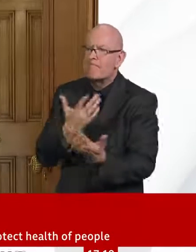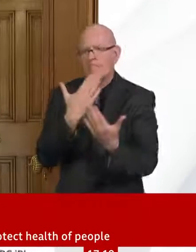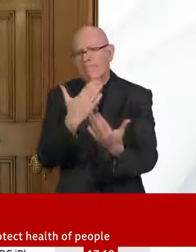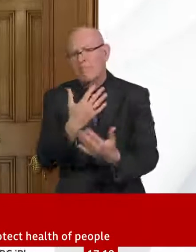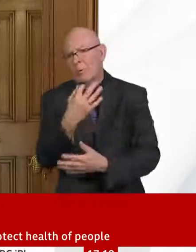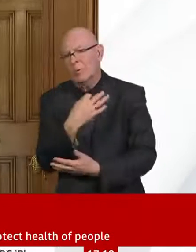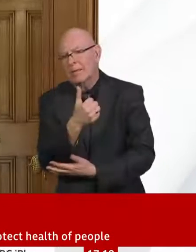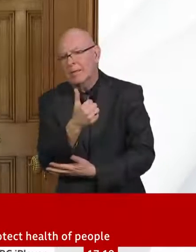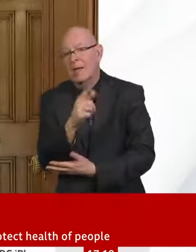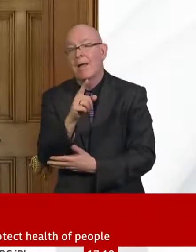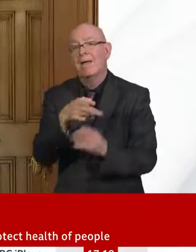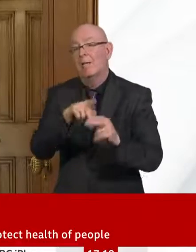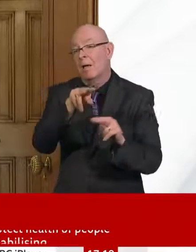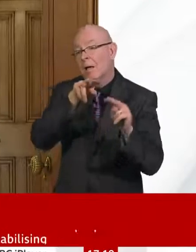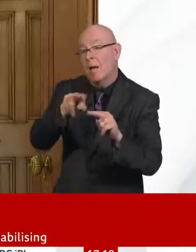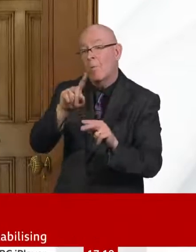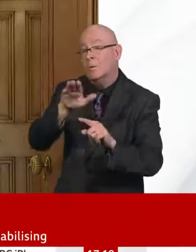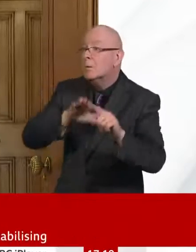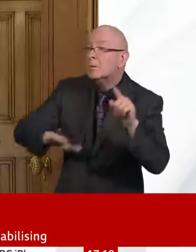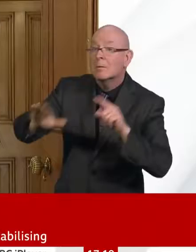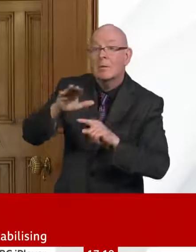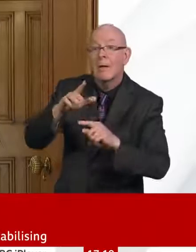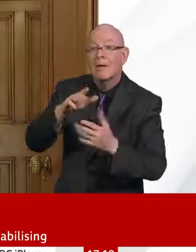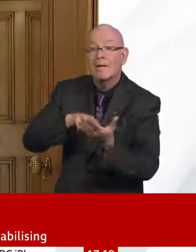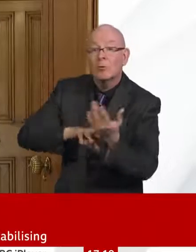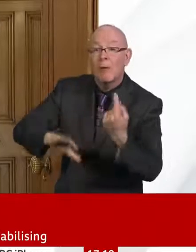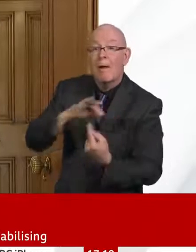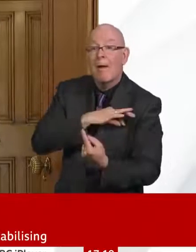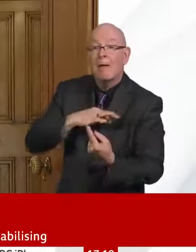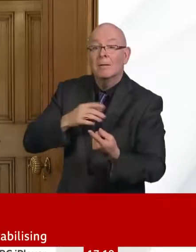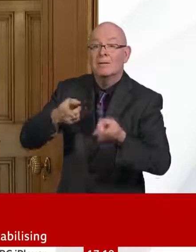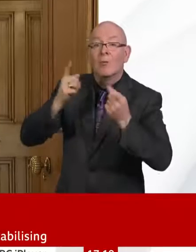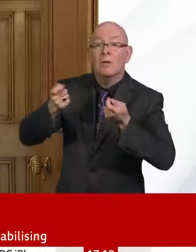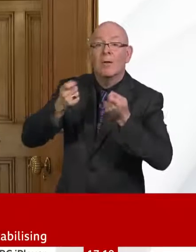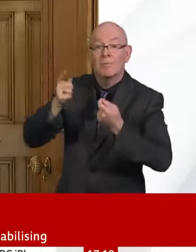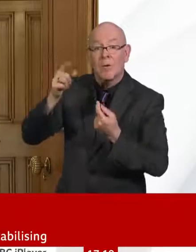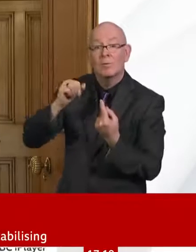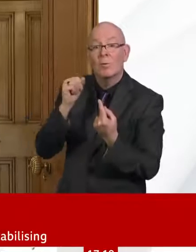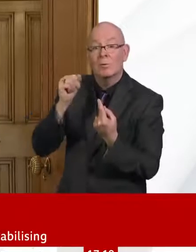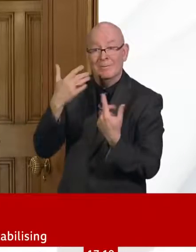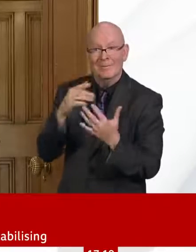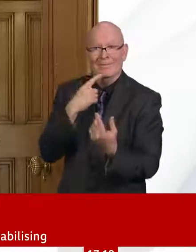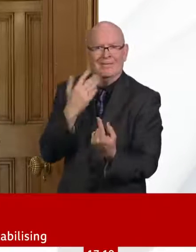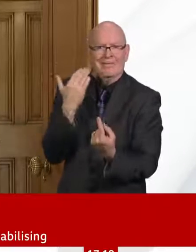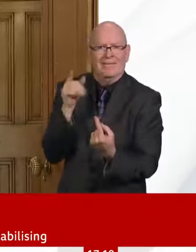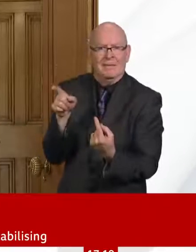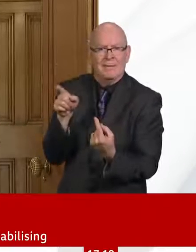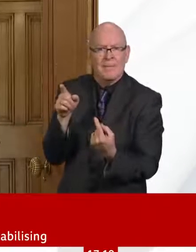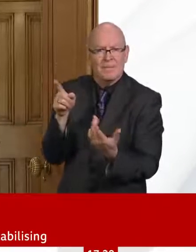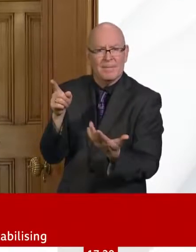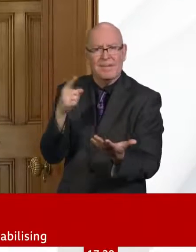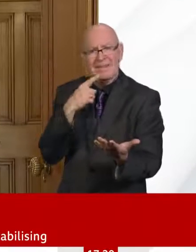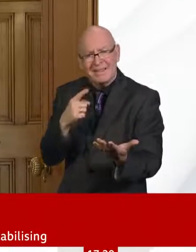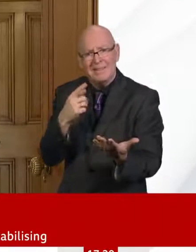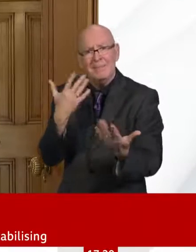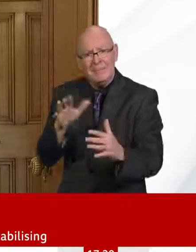there's been incredibly close coordinated action across our public health bodies and NHS bodies to make sure we have a four nation